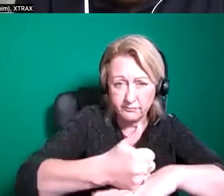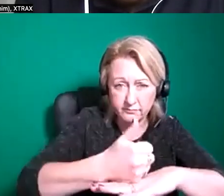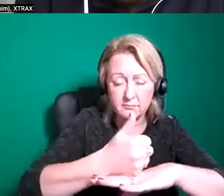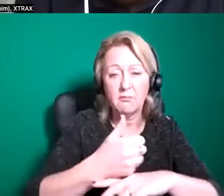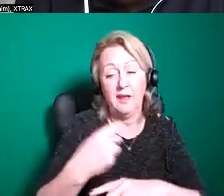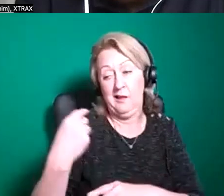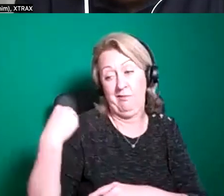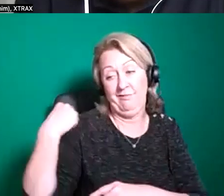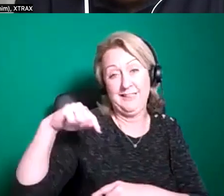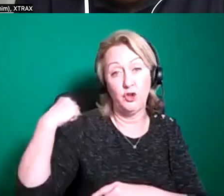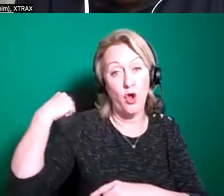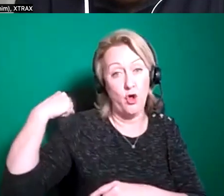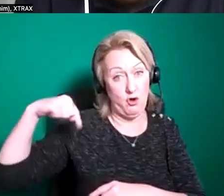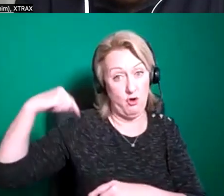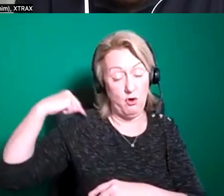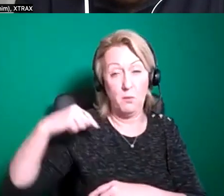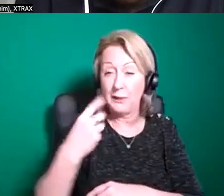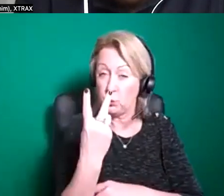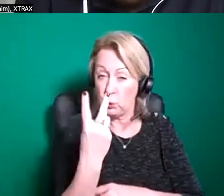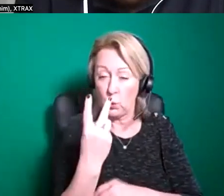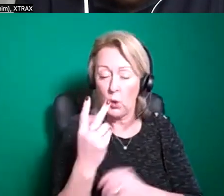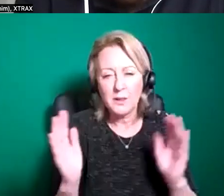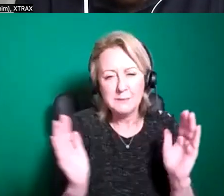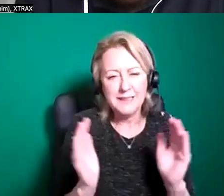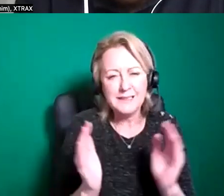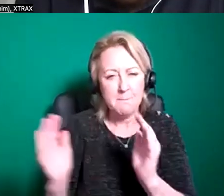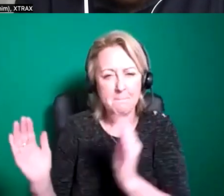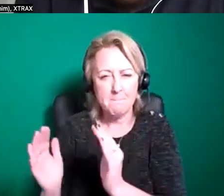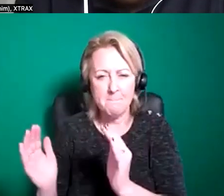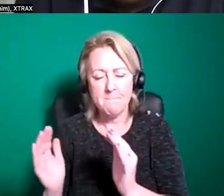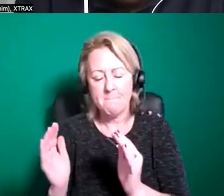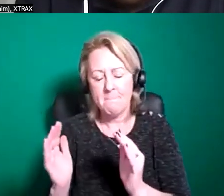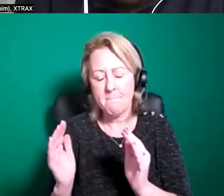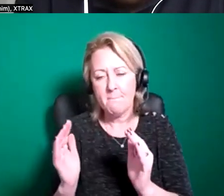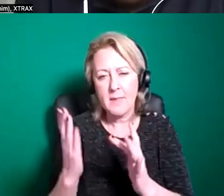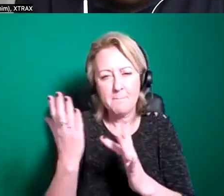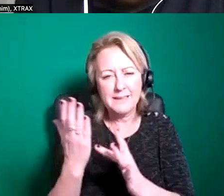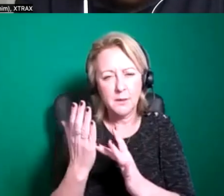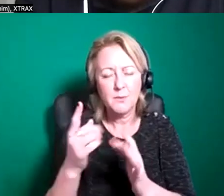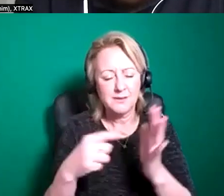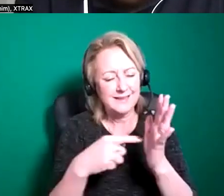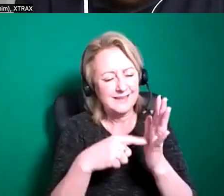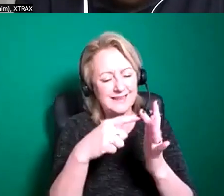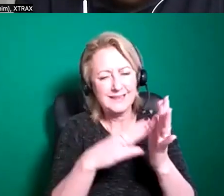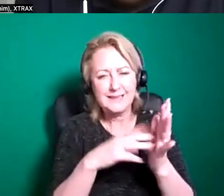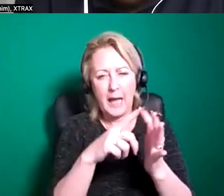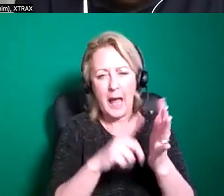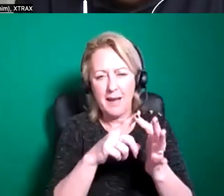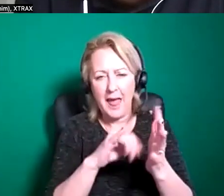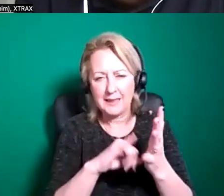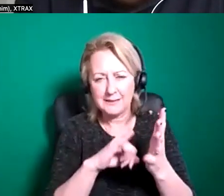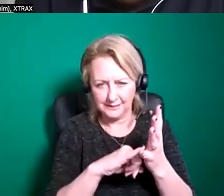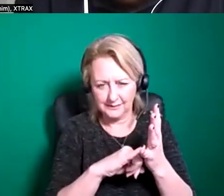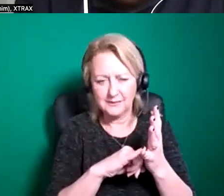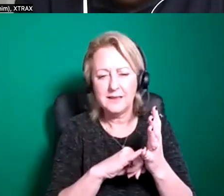presented two pieces of work which i'd say with medium scale and that would be the timeless piece and the collective and then